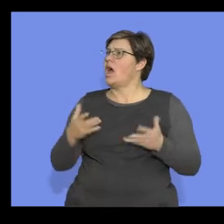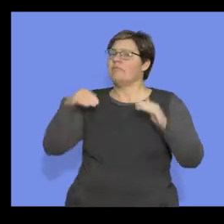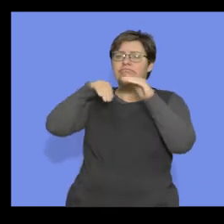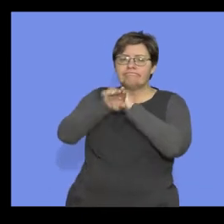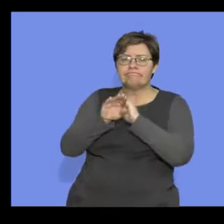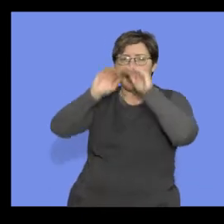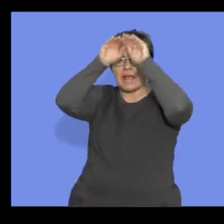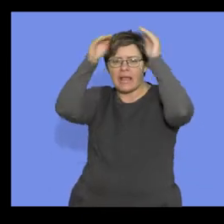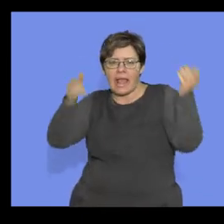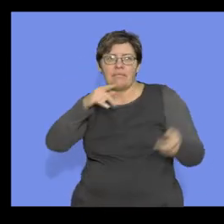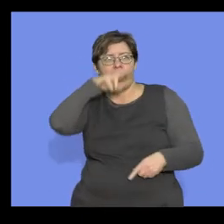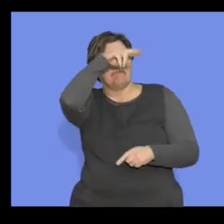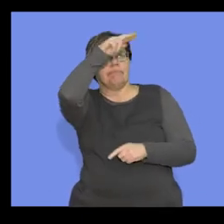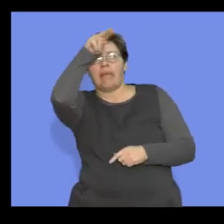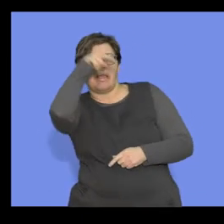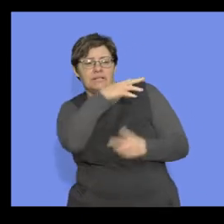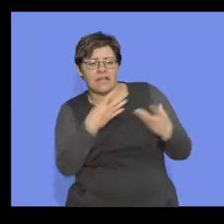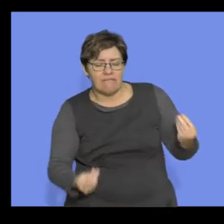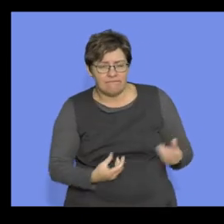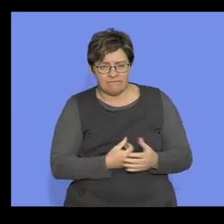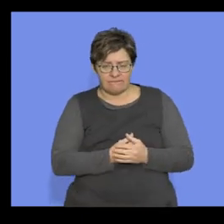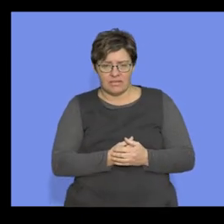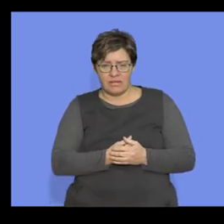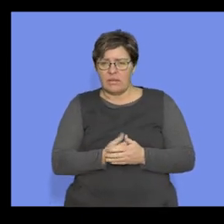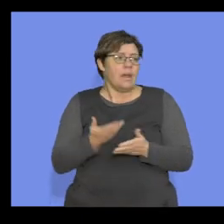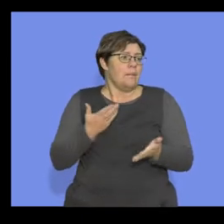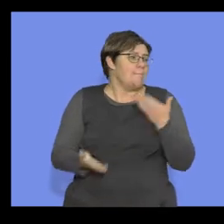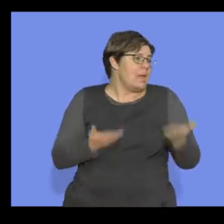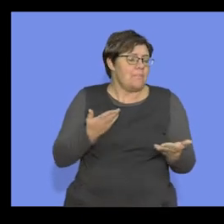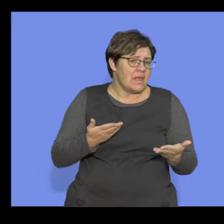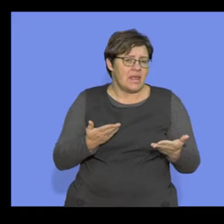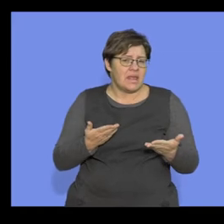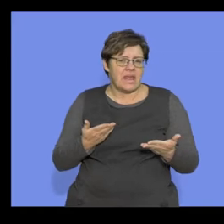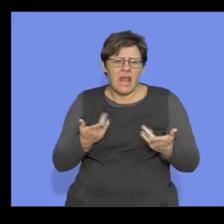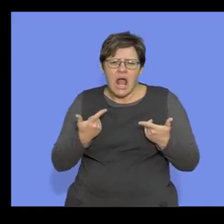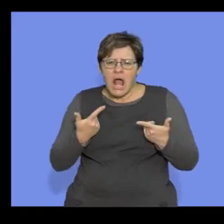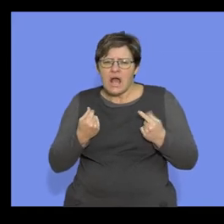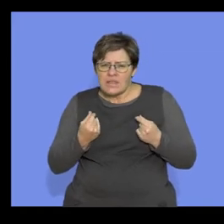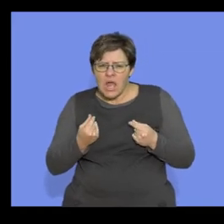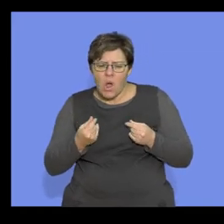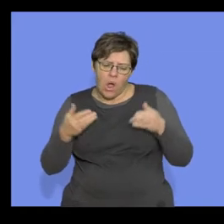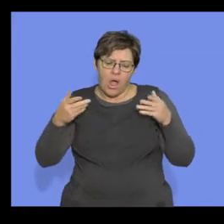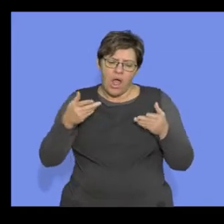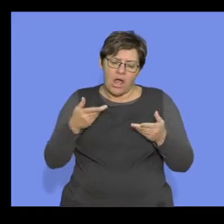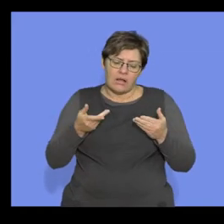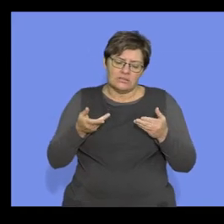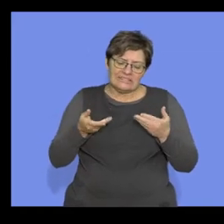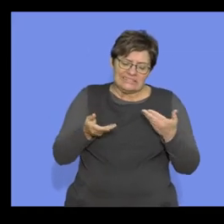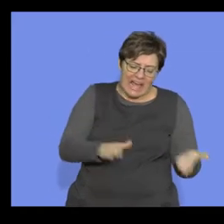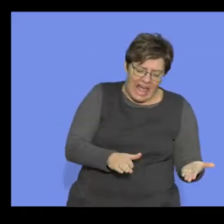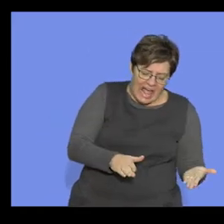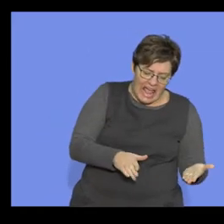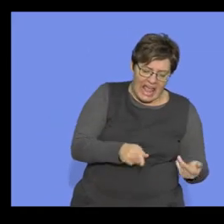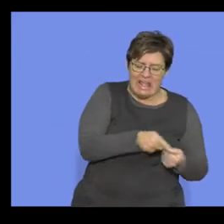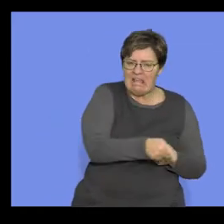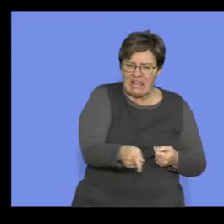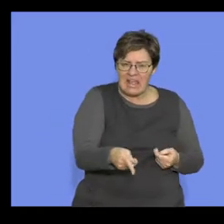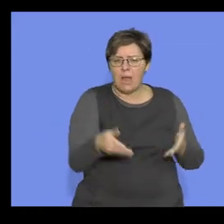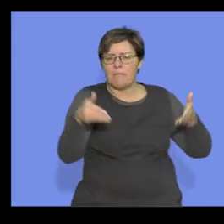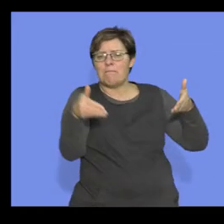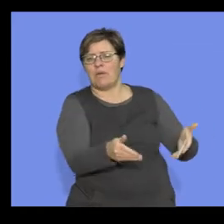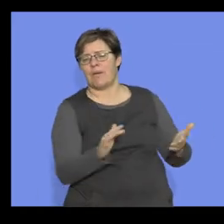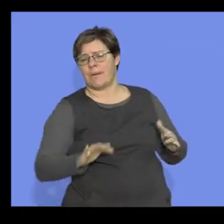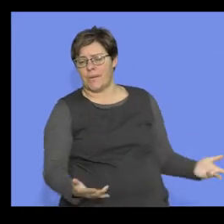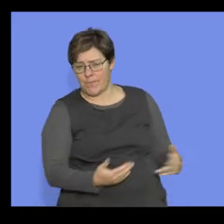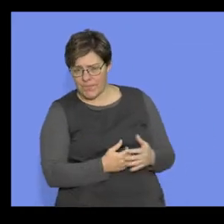in a cave where they painted? Did they have some kind of ritual how they bury the young? And that gives us